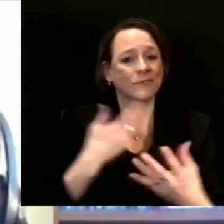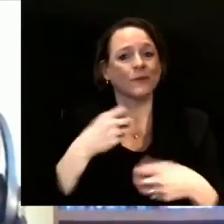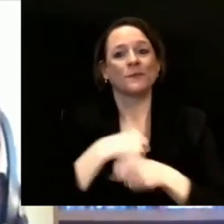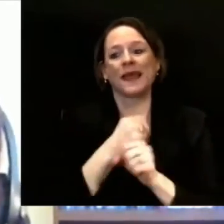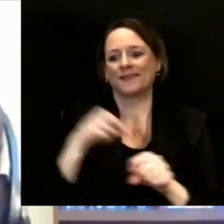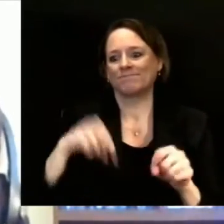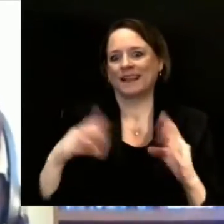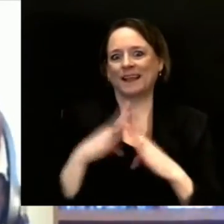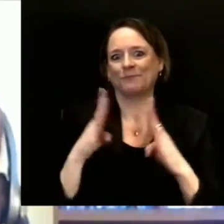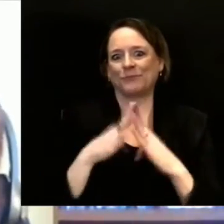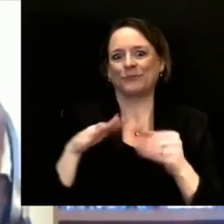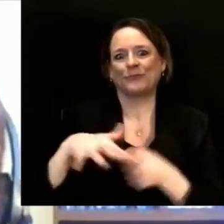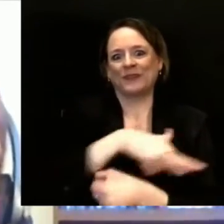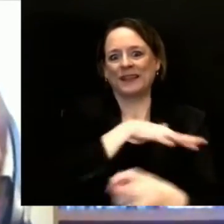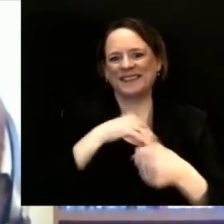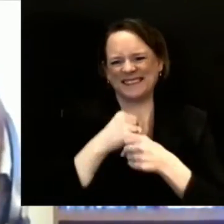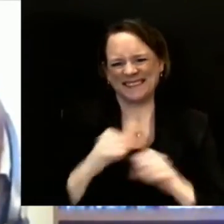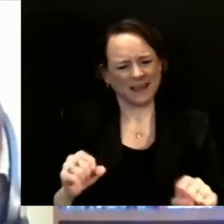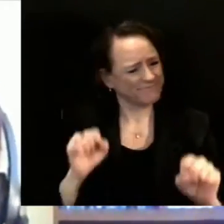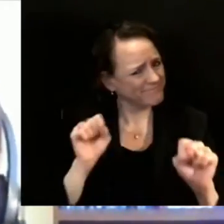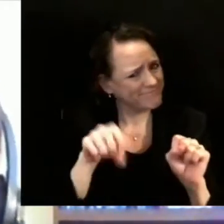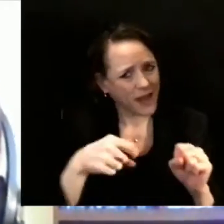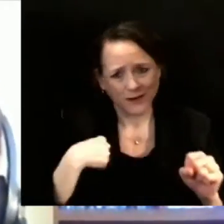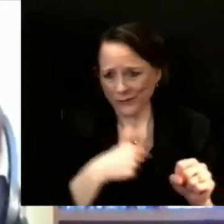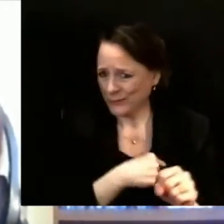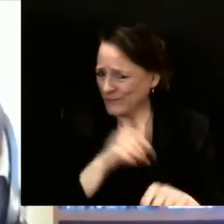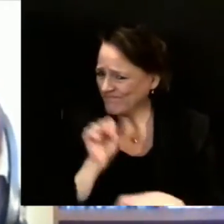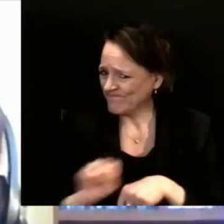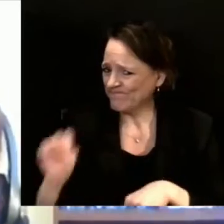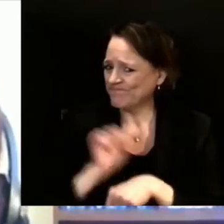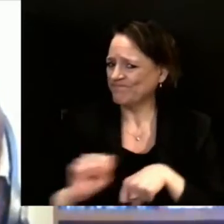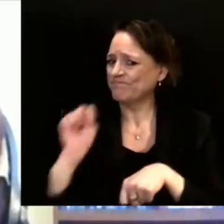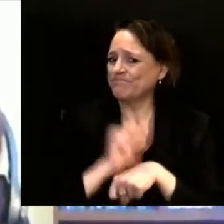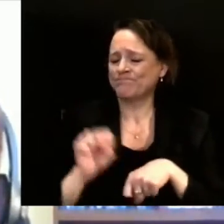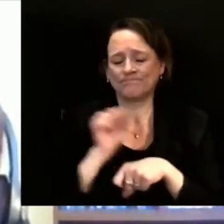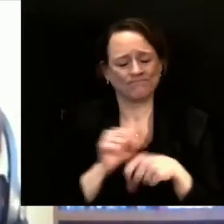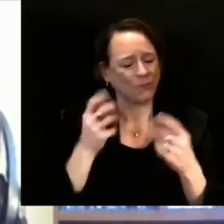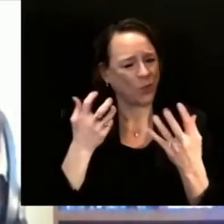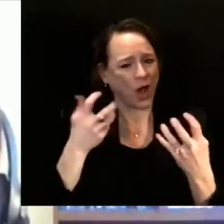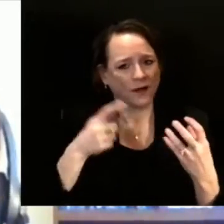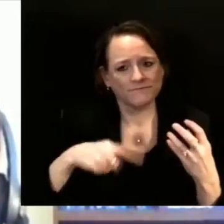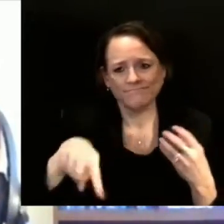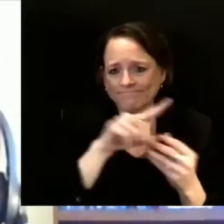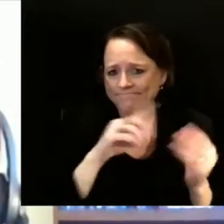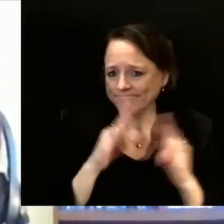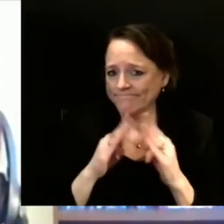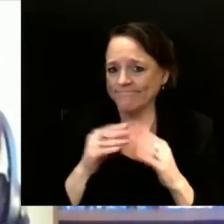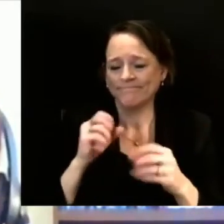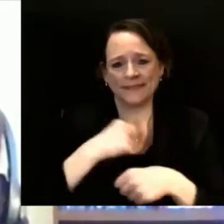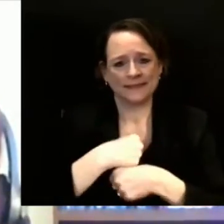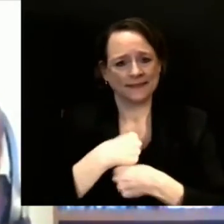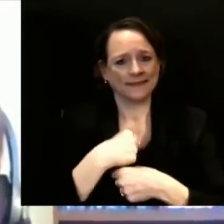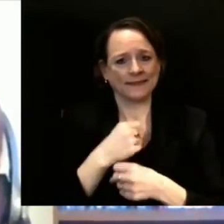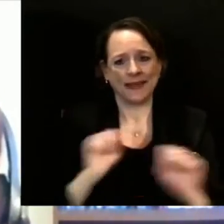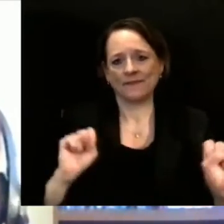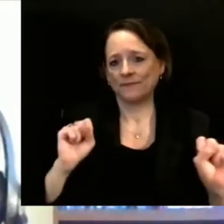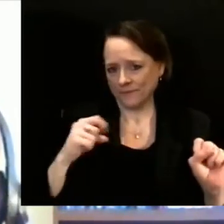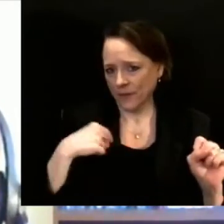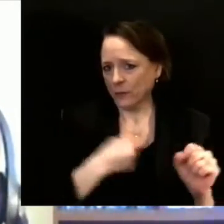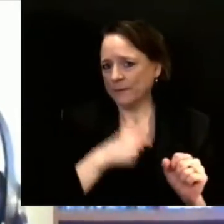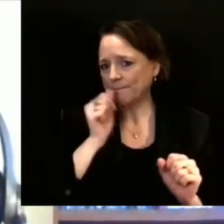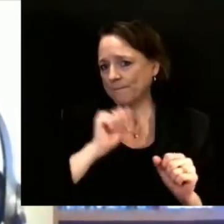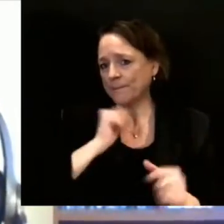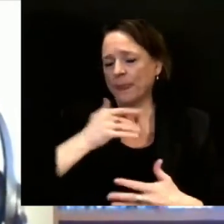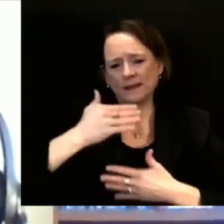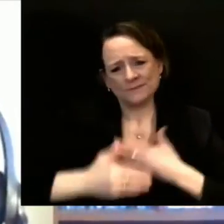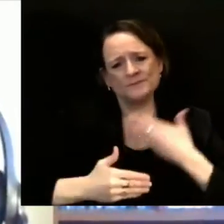happen. And I anticipate those populations will follow shortly as we consider who's next after the